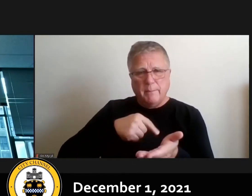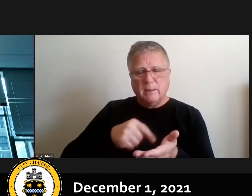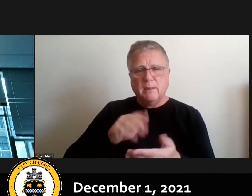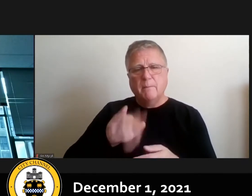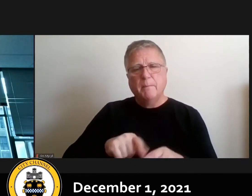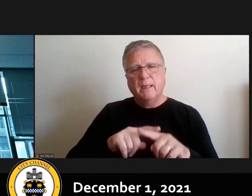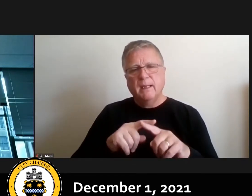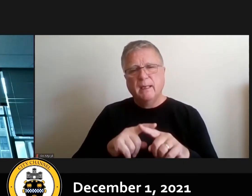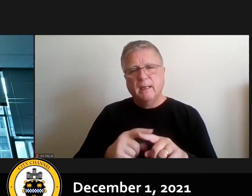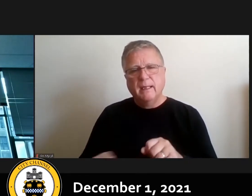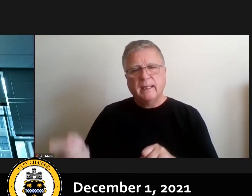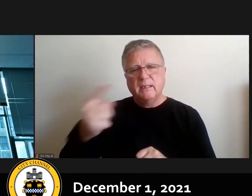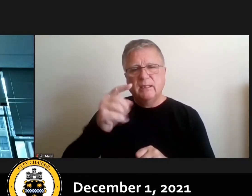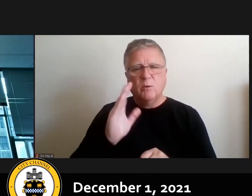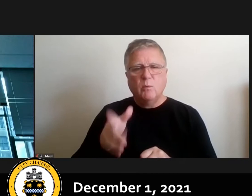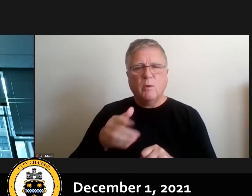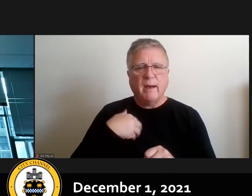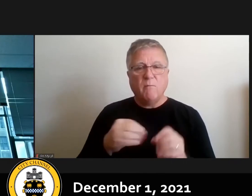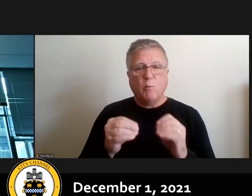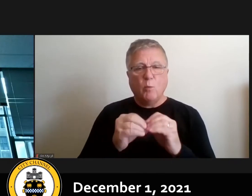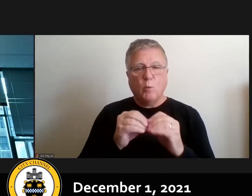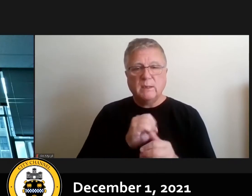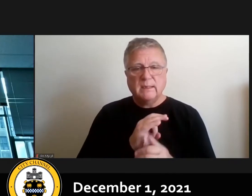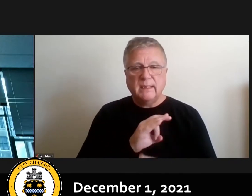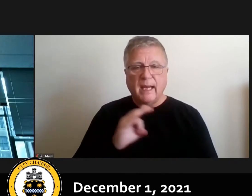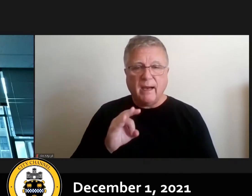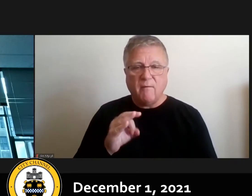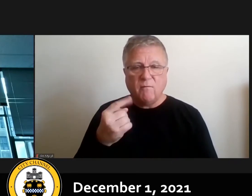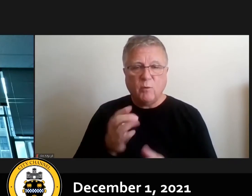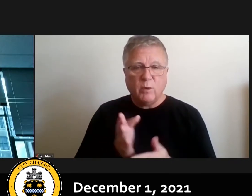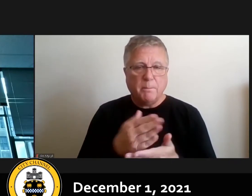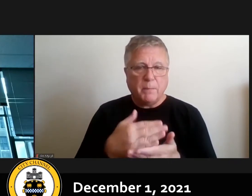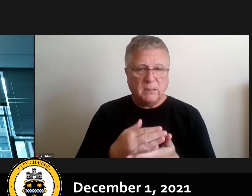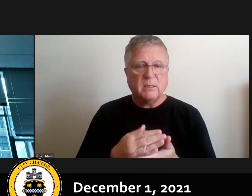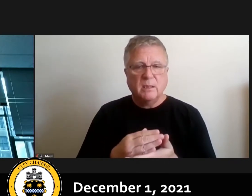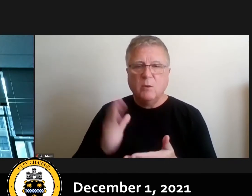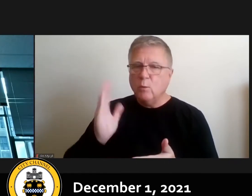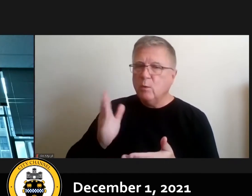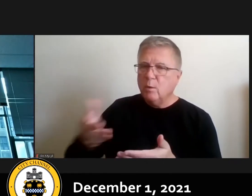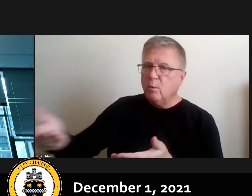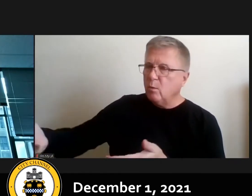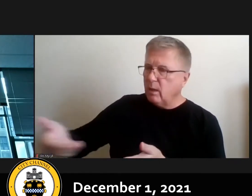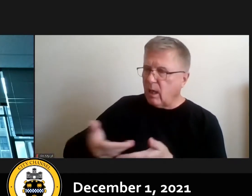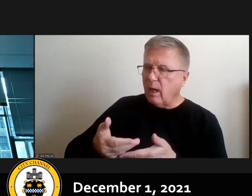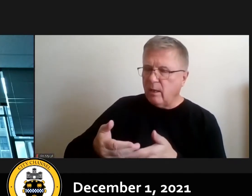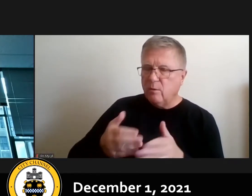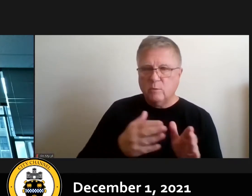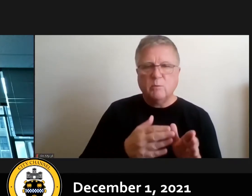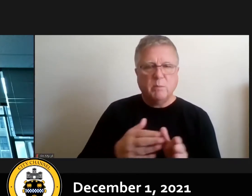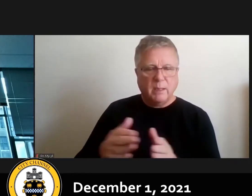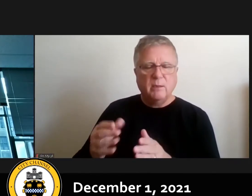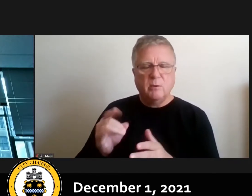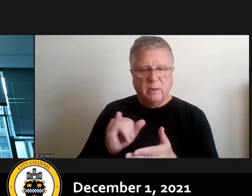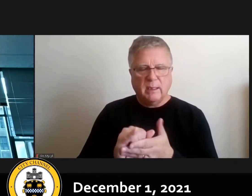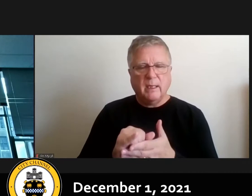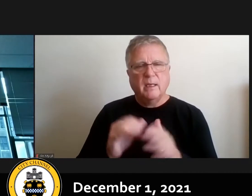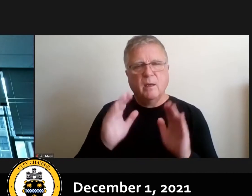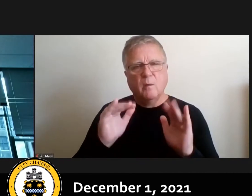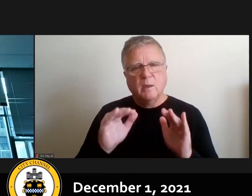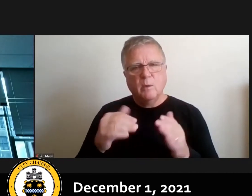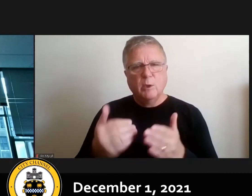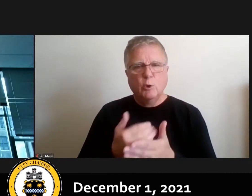more staff that's on the budget that we intend to hire and hopefully with the new tax system up and running